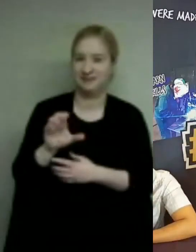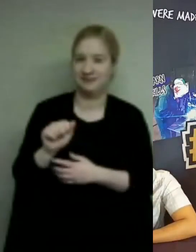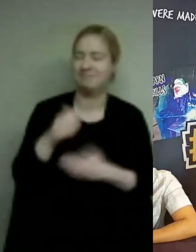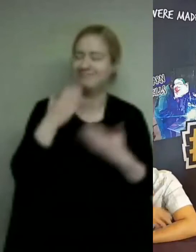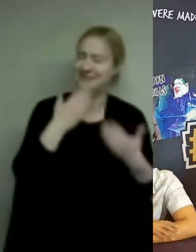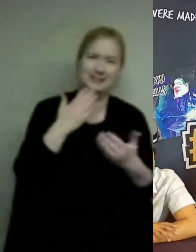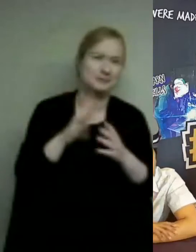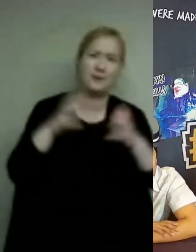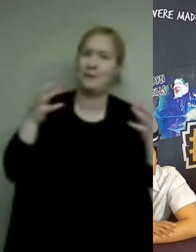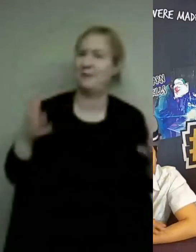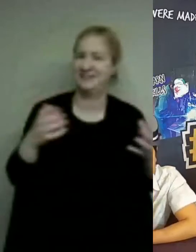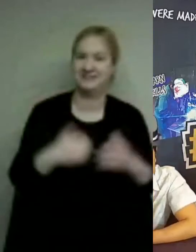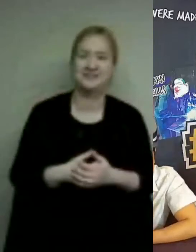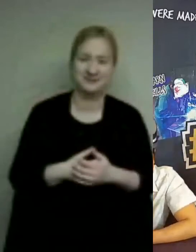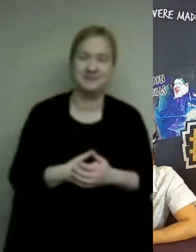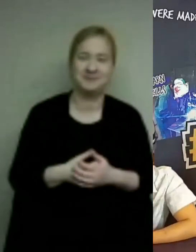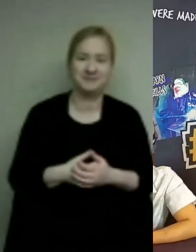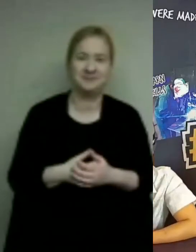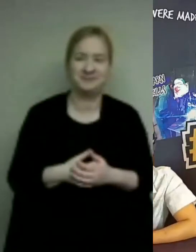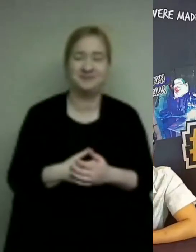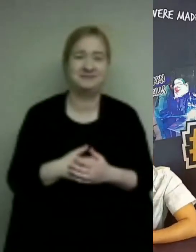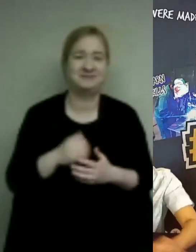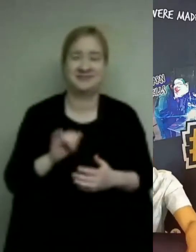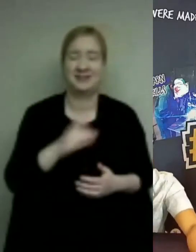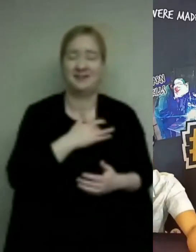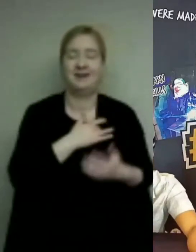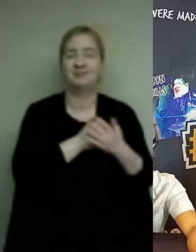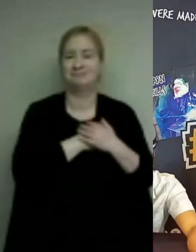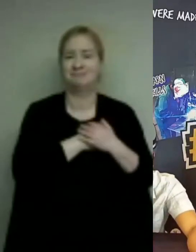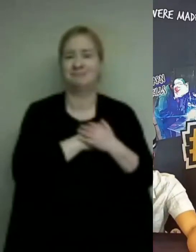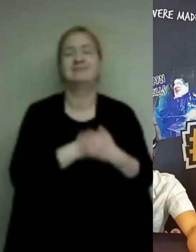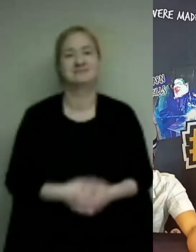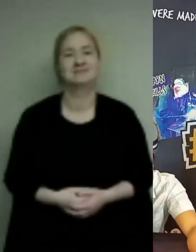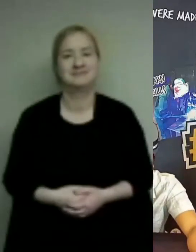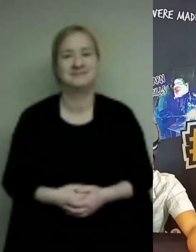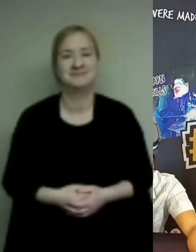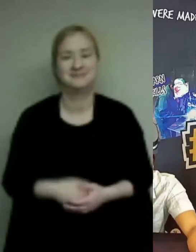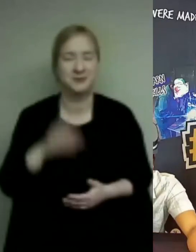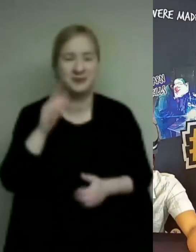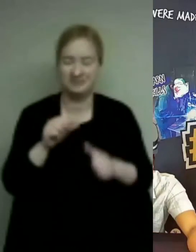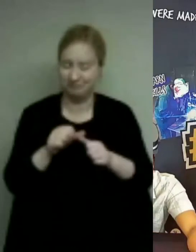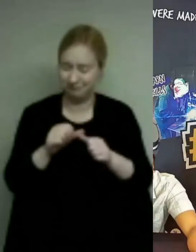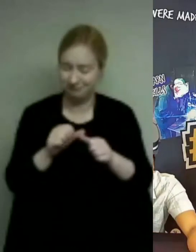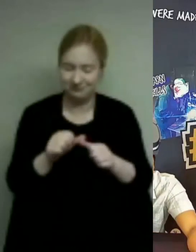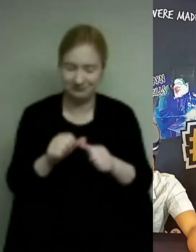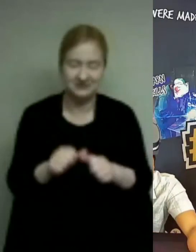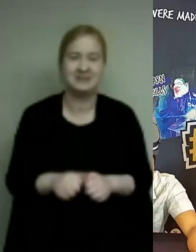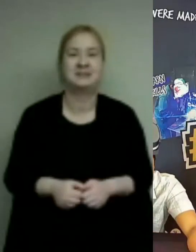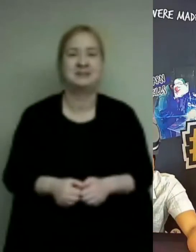much that was very very heartwarming that'll keep us going that will keep us going so excellent